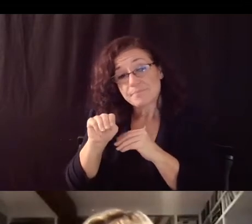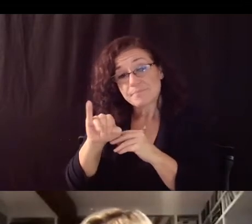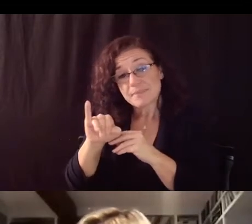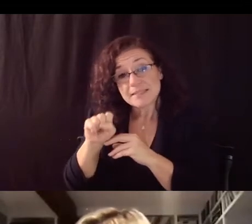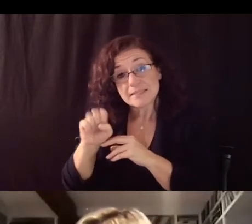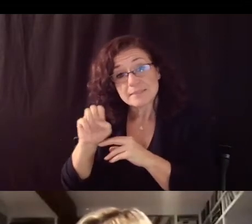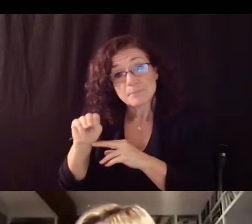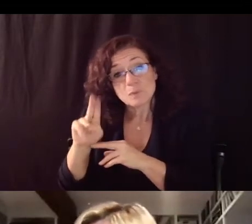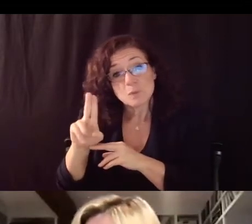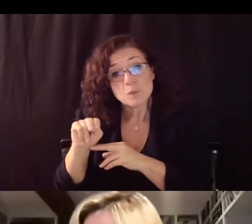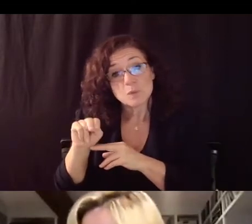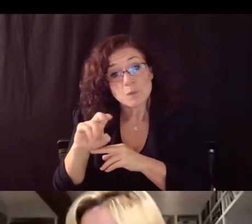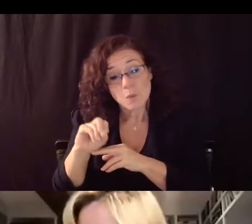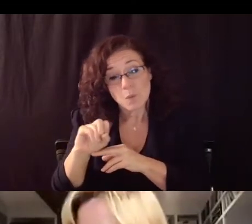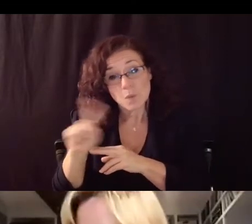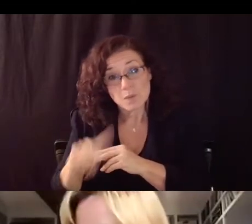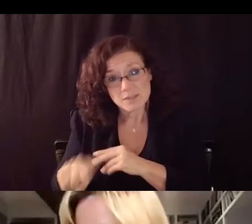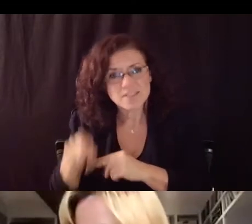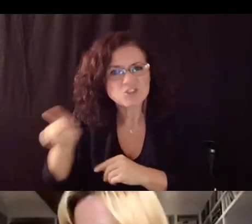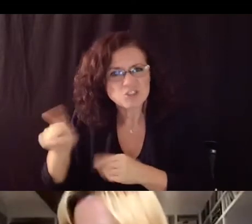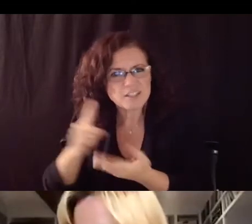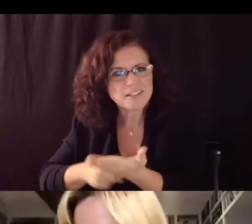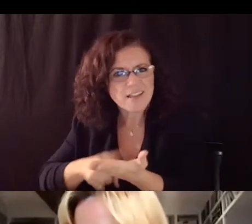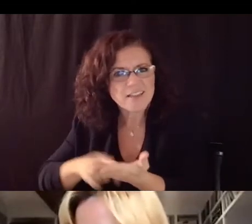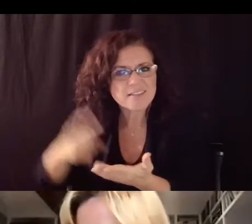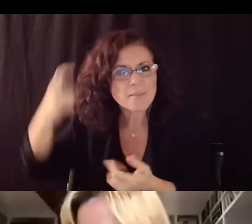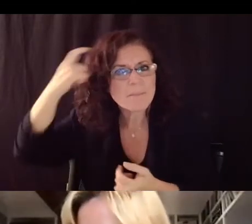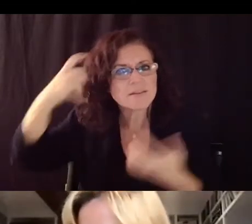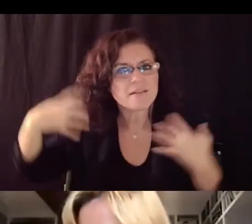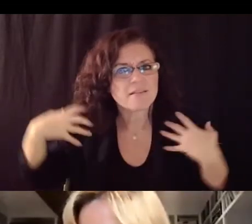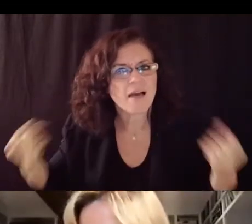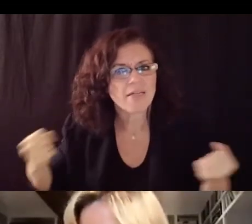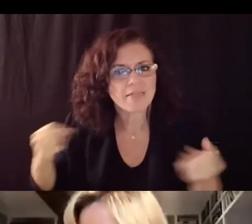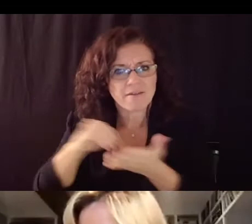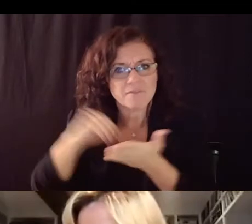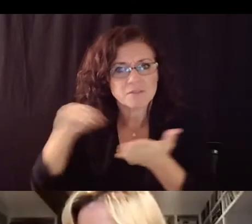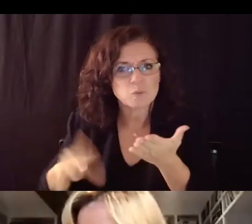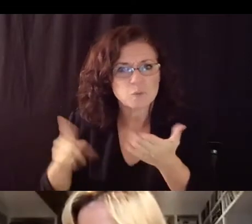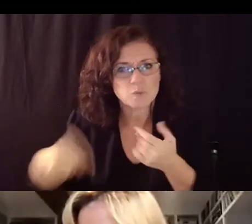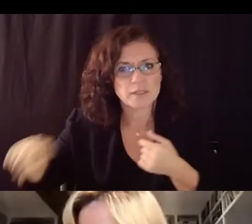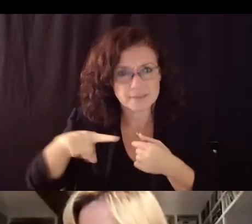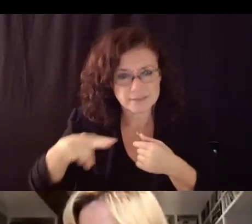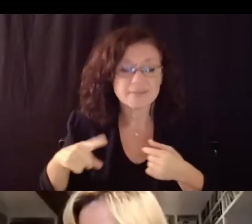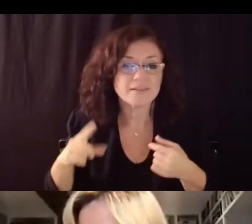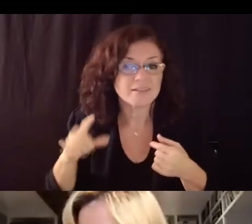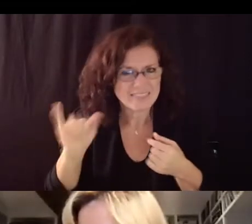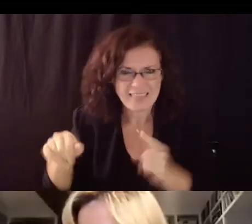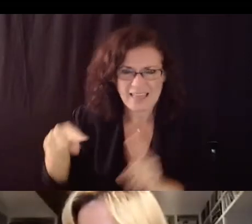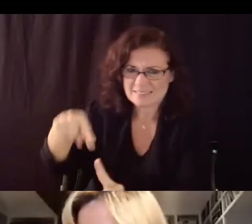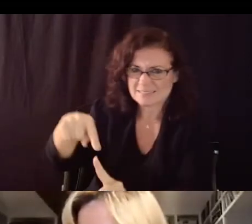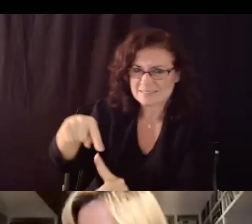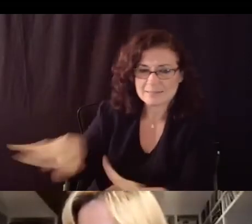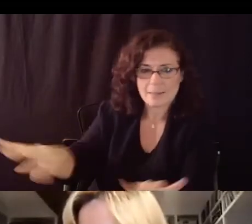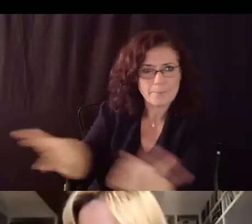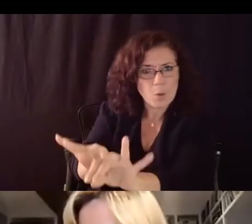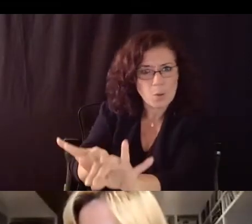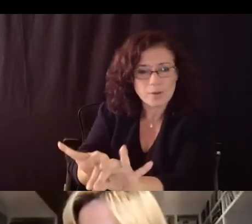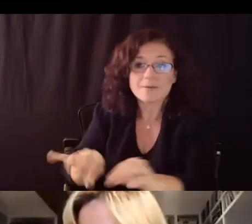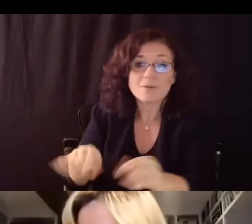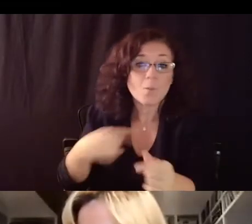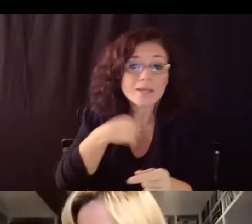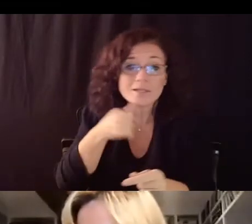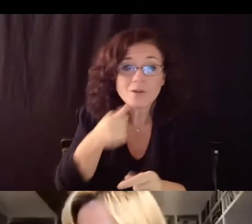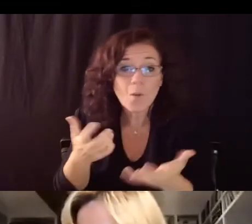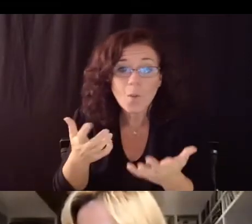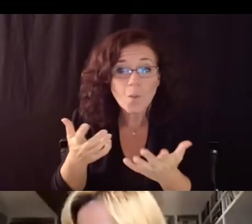regards to the mental health we talked about that last meeting how important that is uh making sure that we don't lose the human behind all the things that we're trying